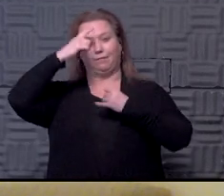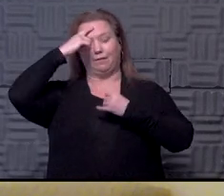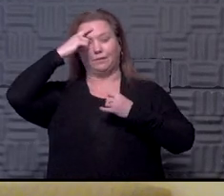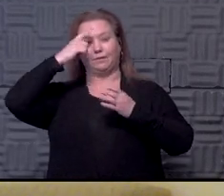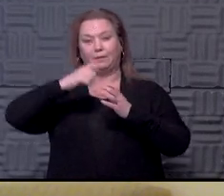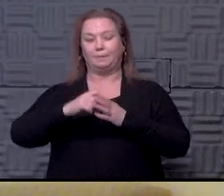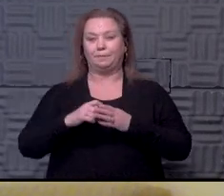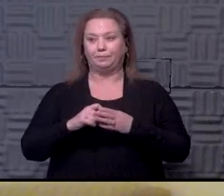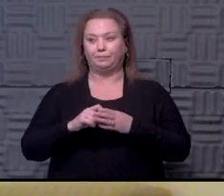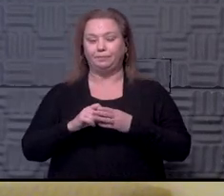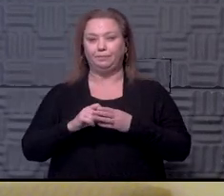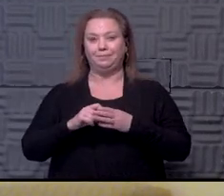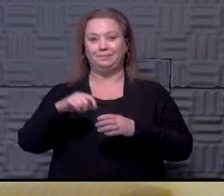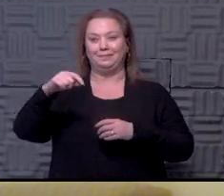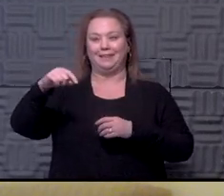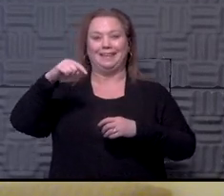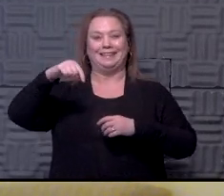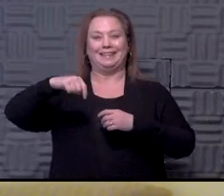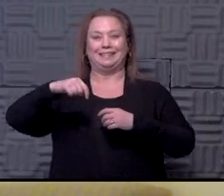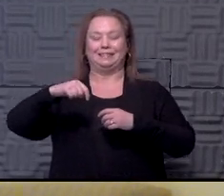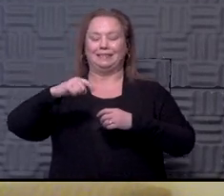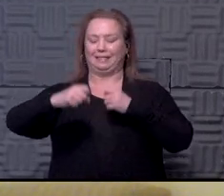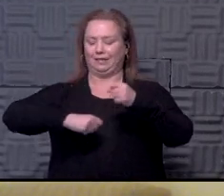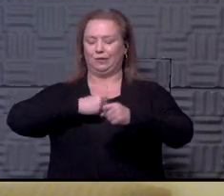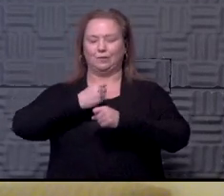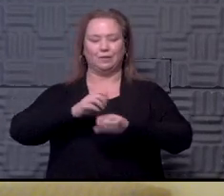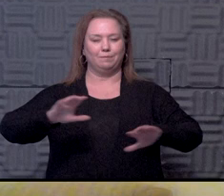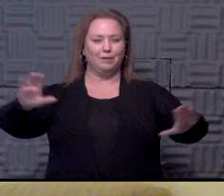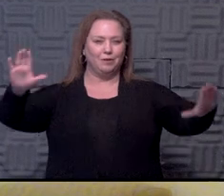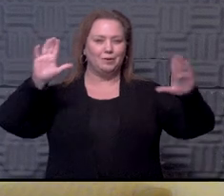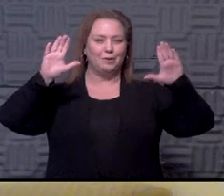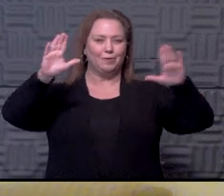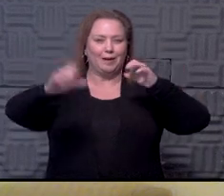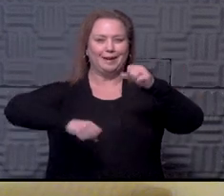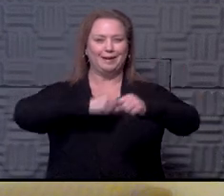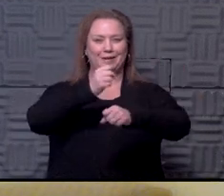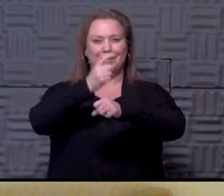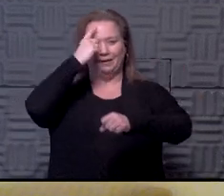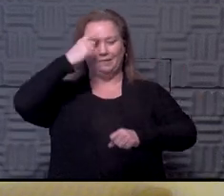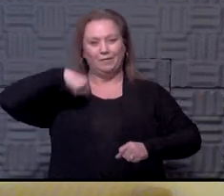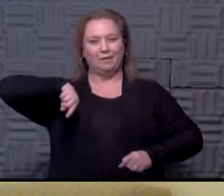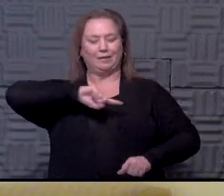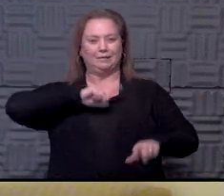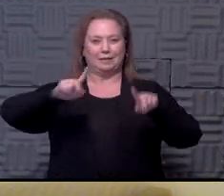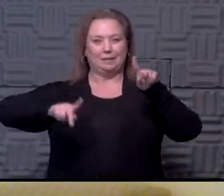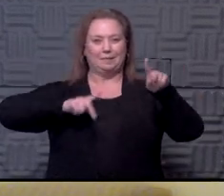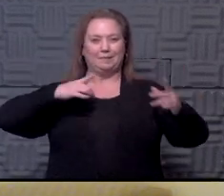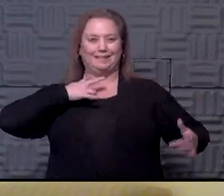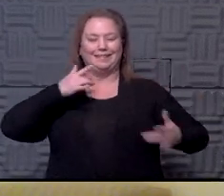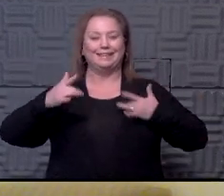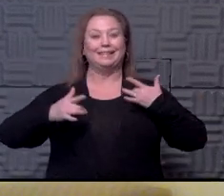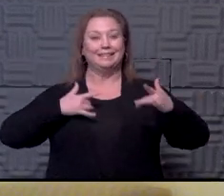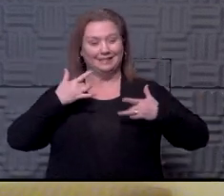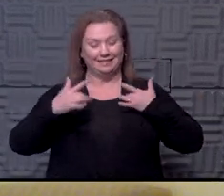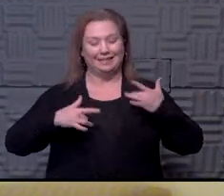Hey, I think this season is going to be a great season for us. Like I said, I think people are going to be excited.